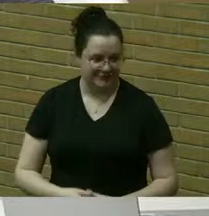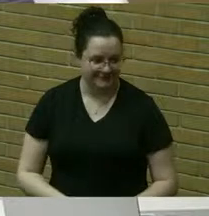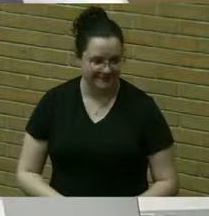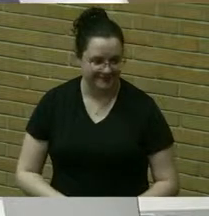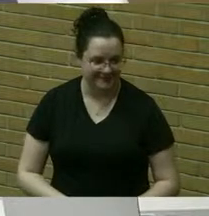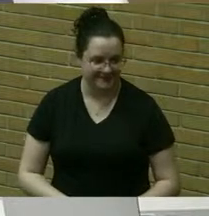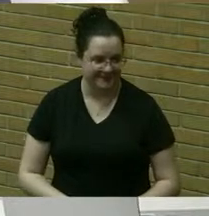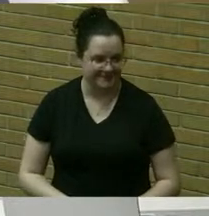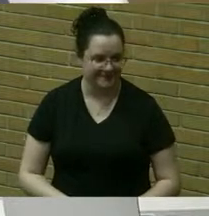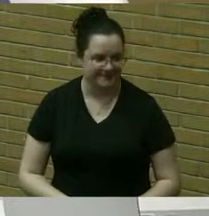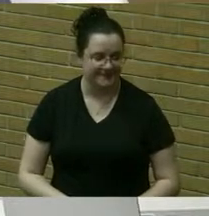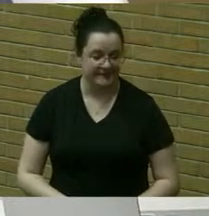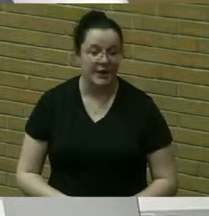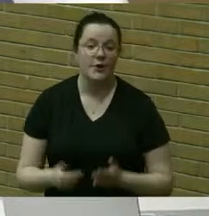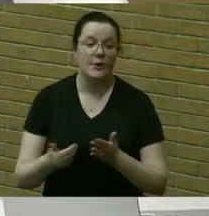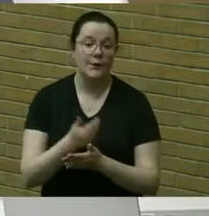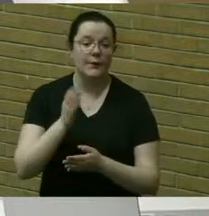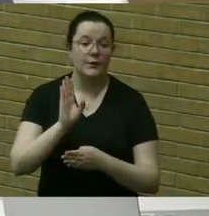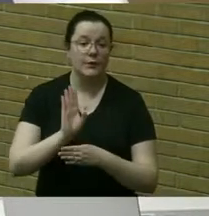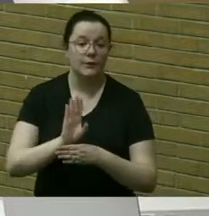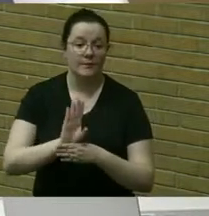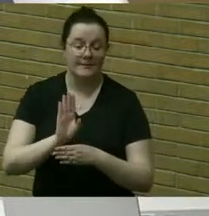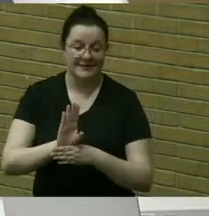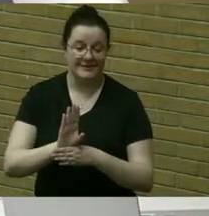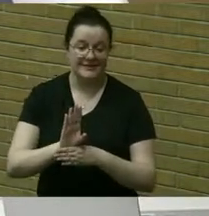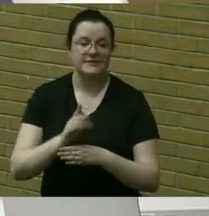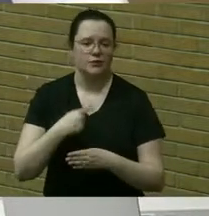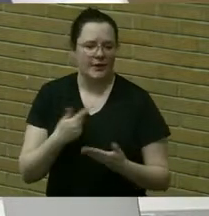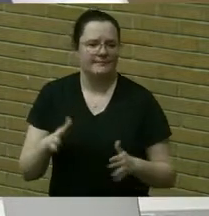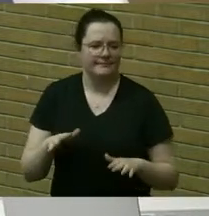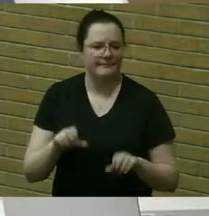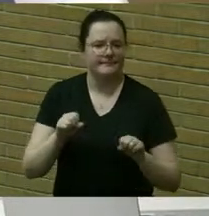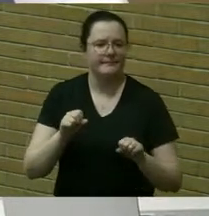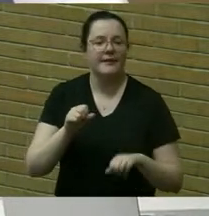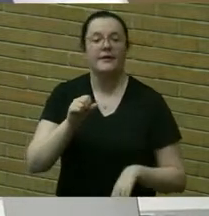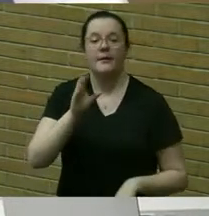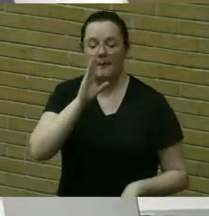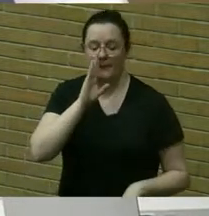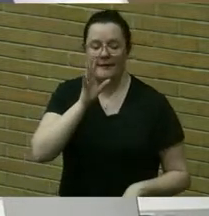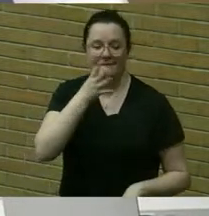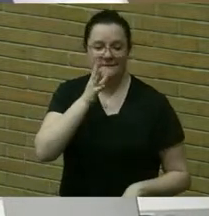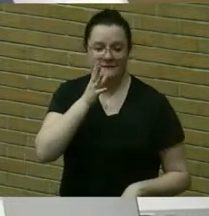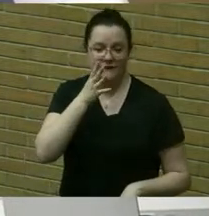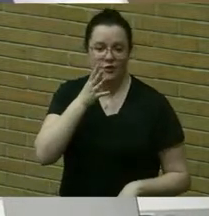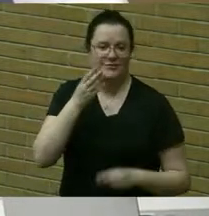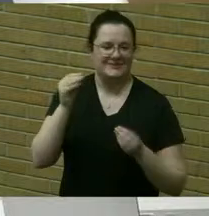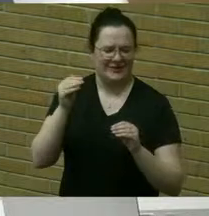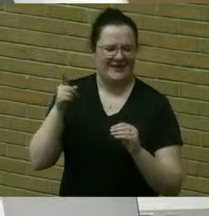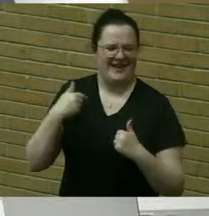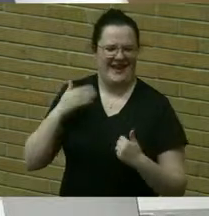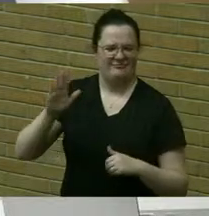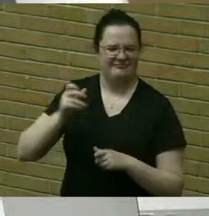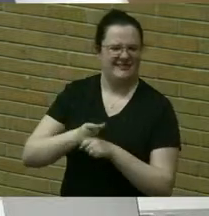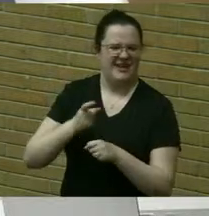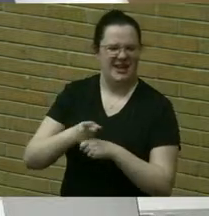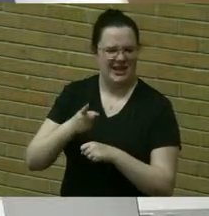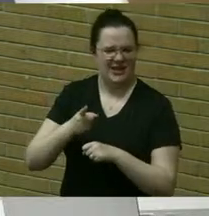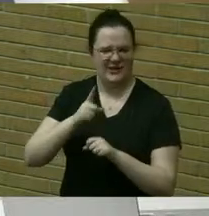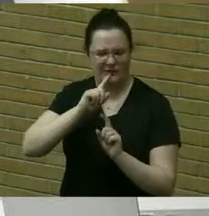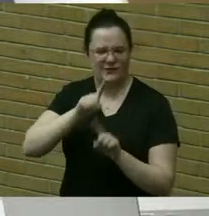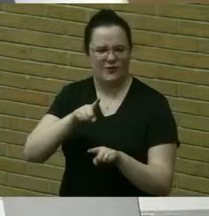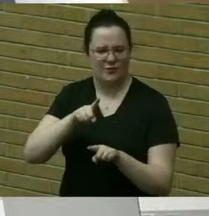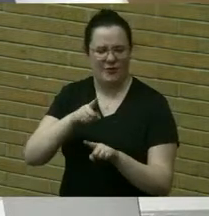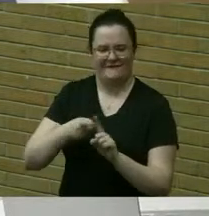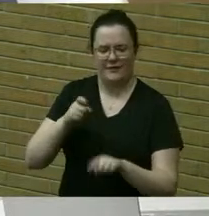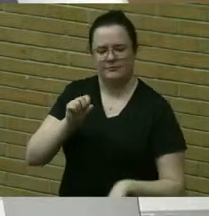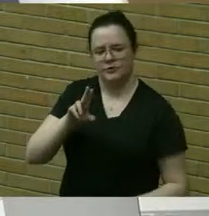in new business we had our brighton farmers market 2023 annual report delivered by sue gardner smith the